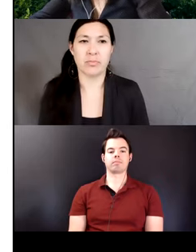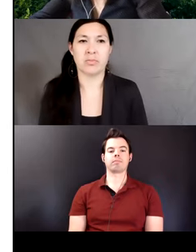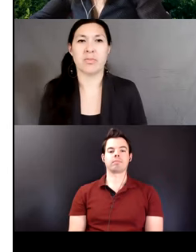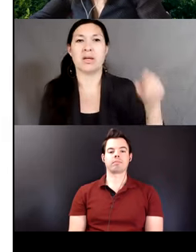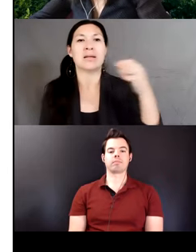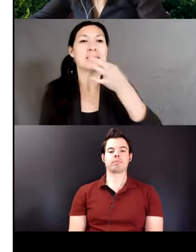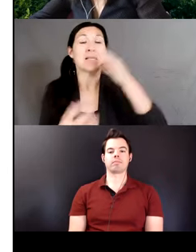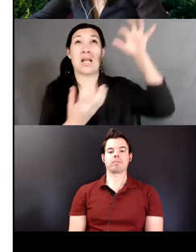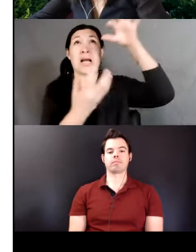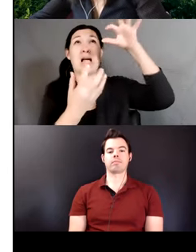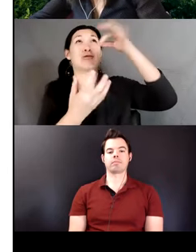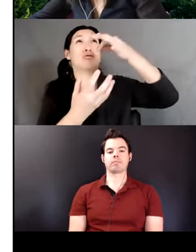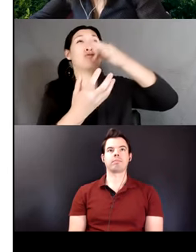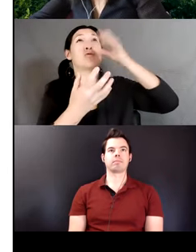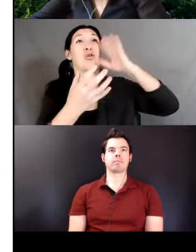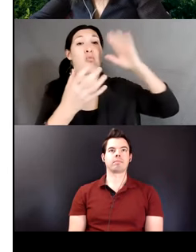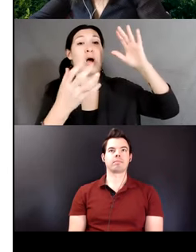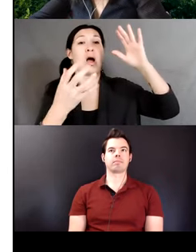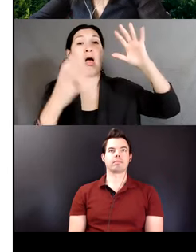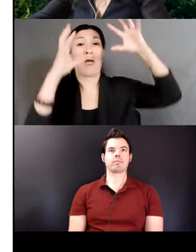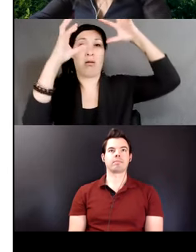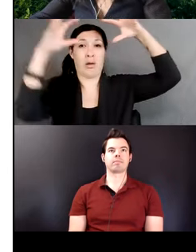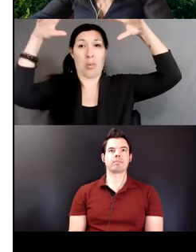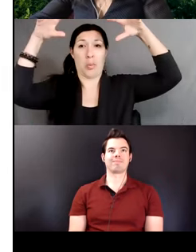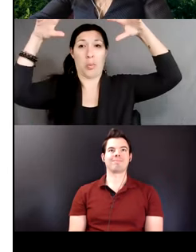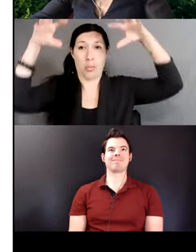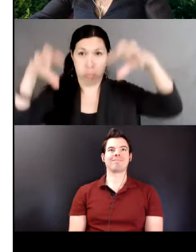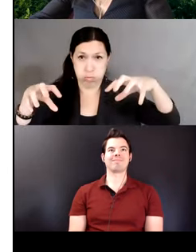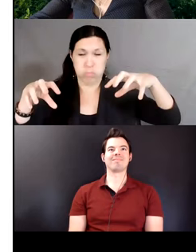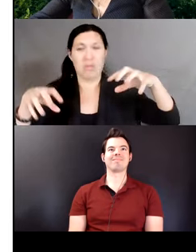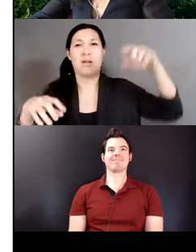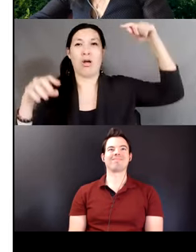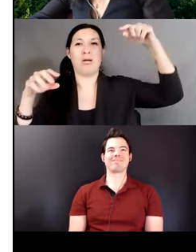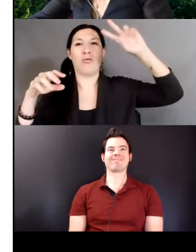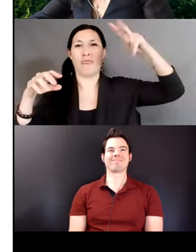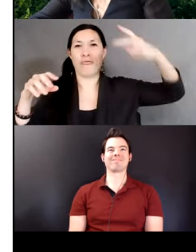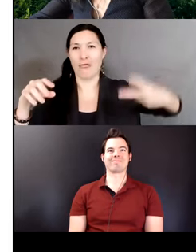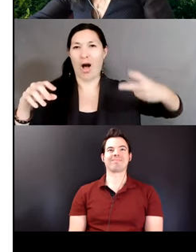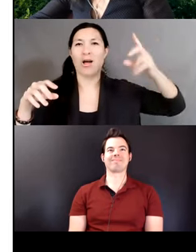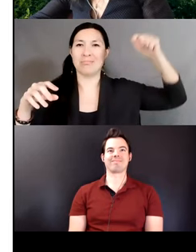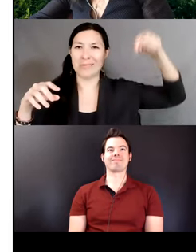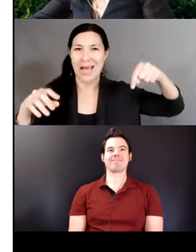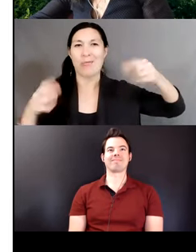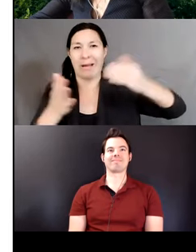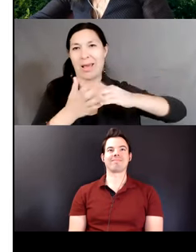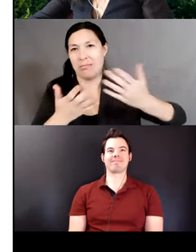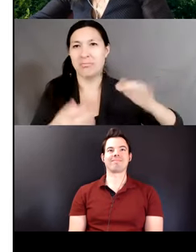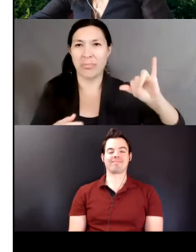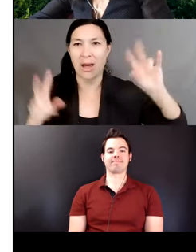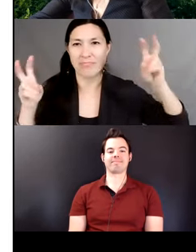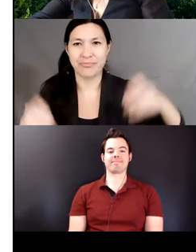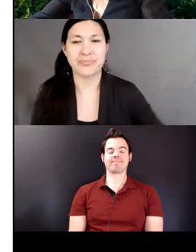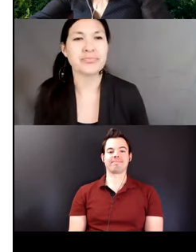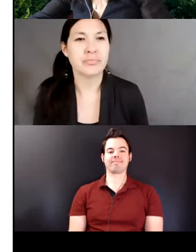about to fall downwards once again. Earlier studies on South Bolivian Quechua verb morphology